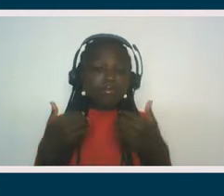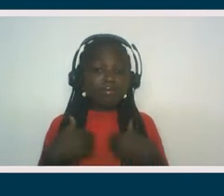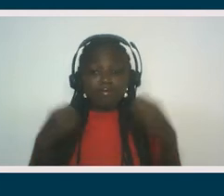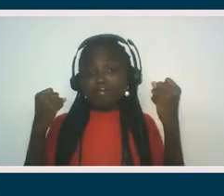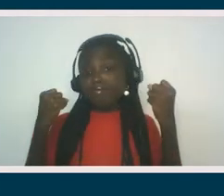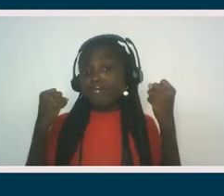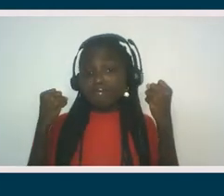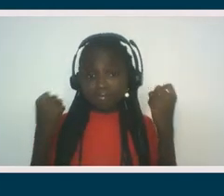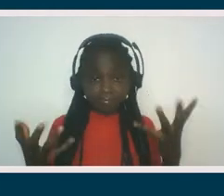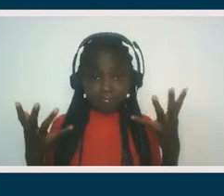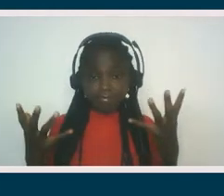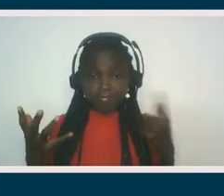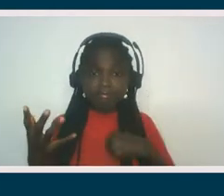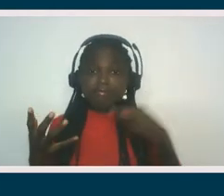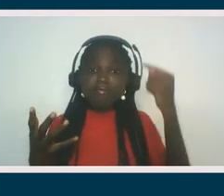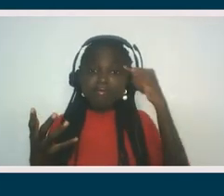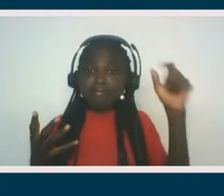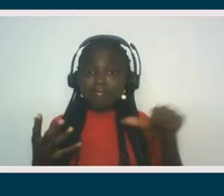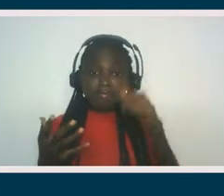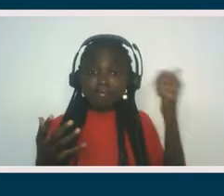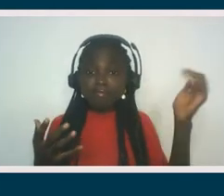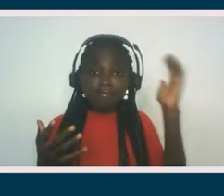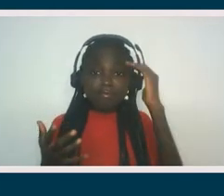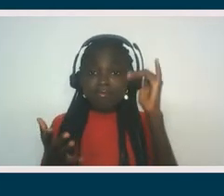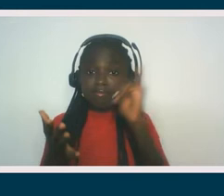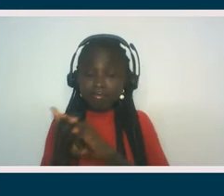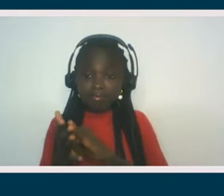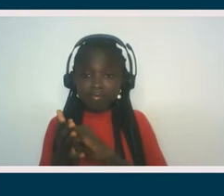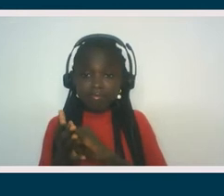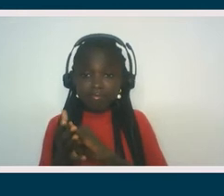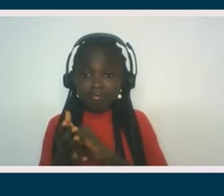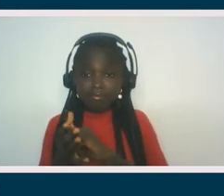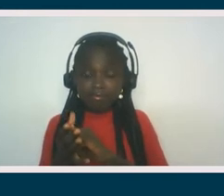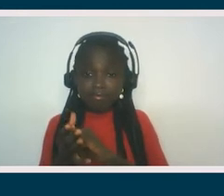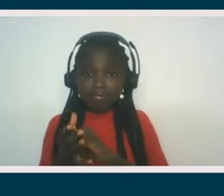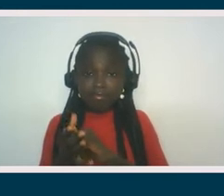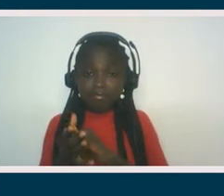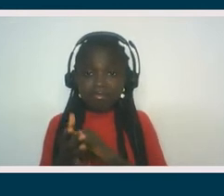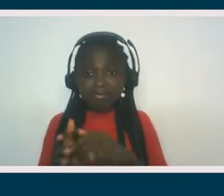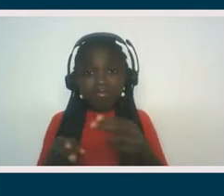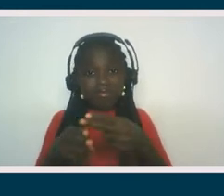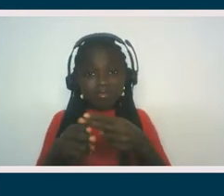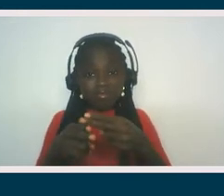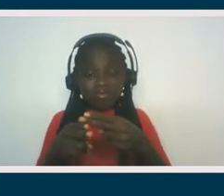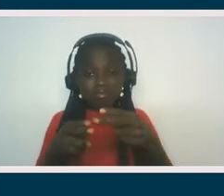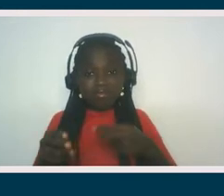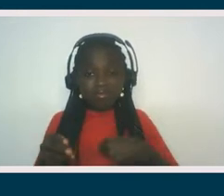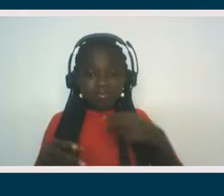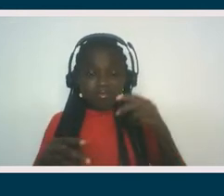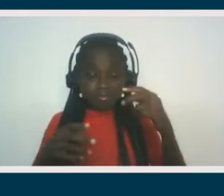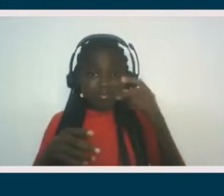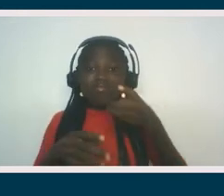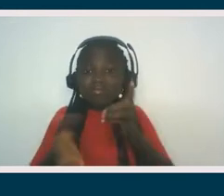think another thing to know is that I was just diagnosed as neurodivergent just, you know, a couple of years ago. And so